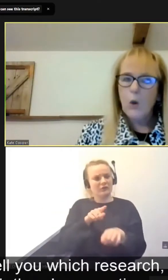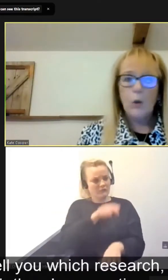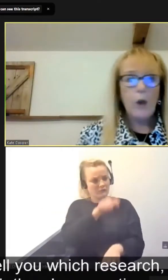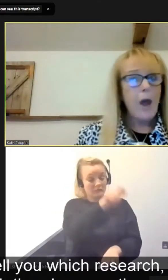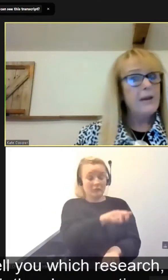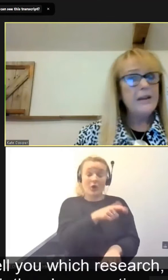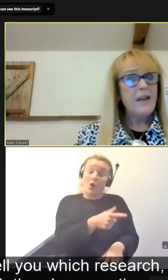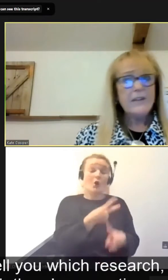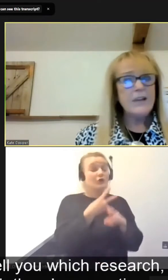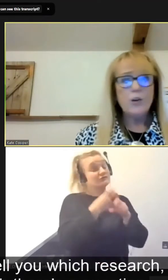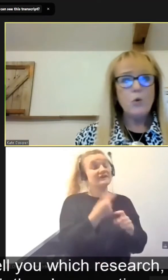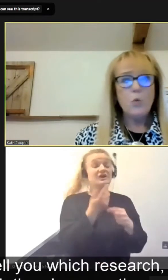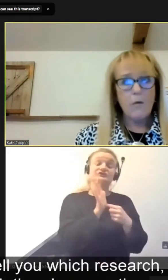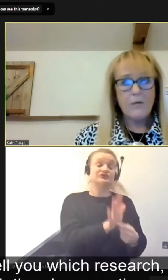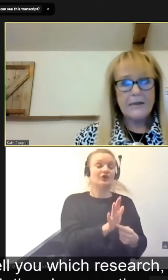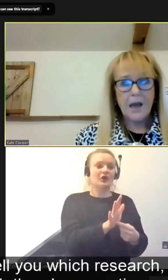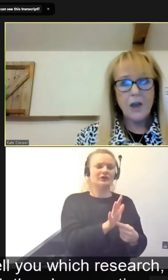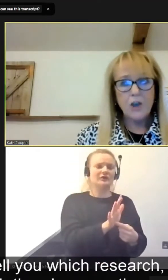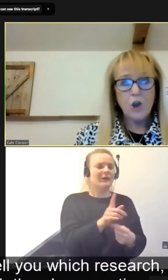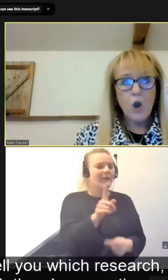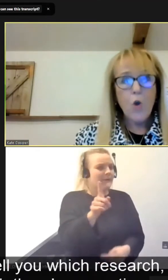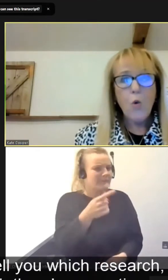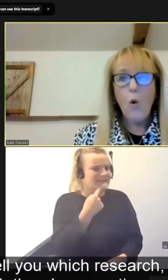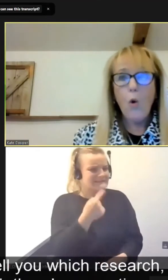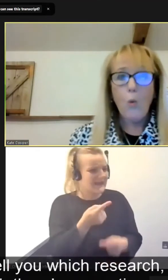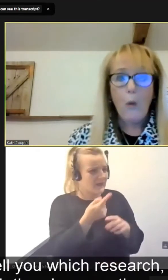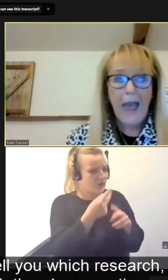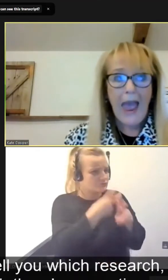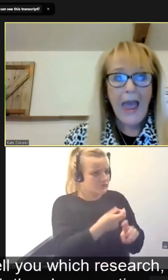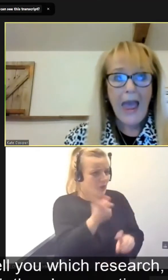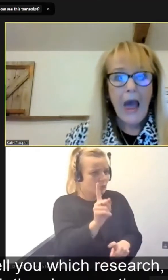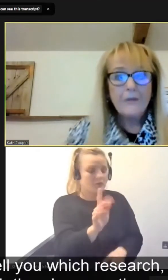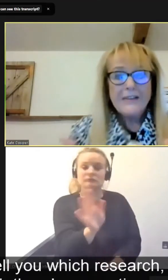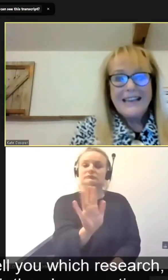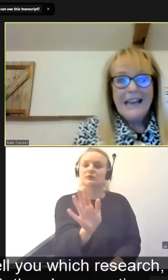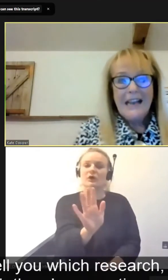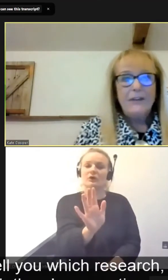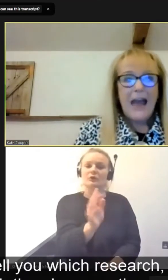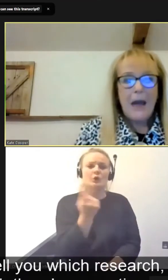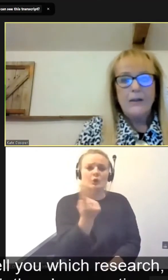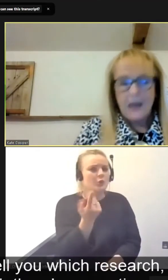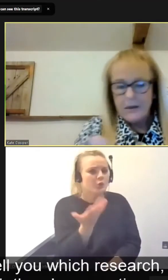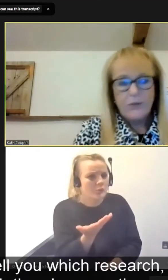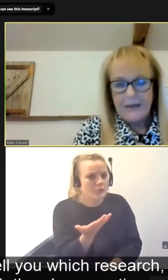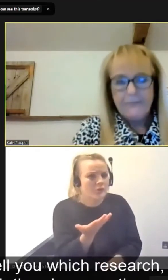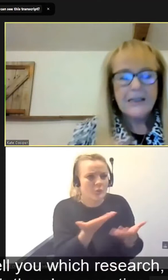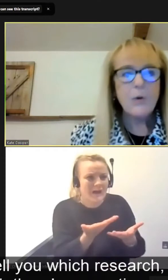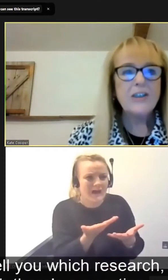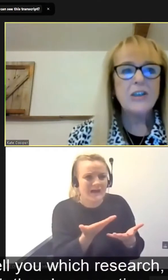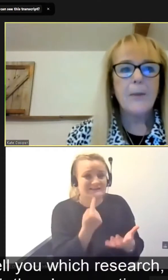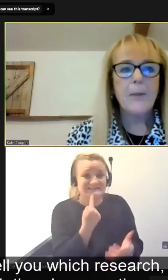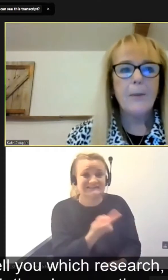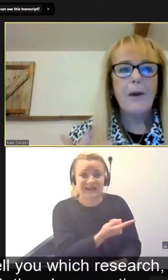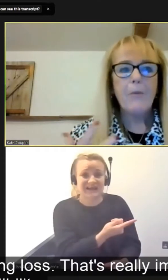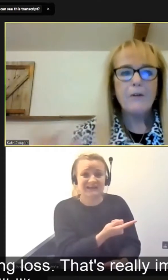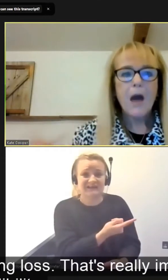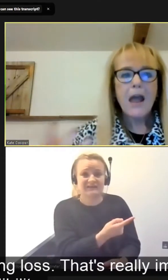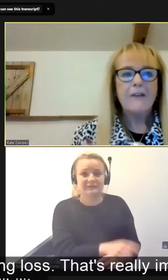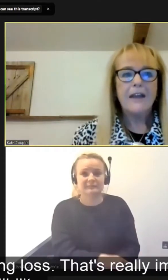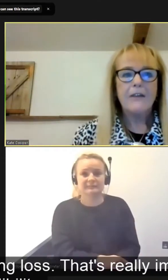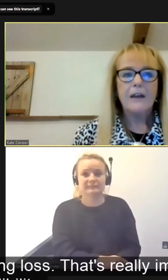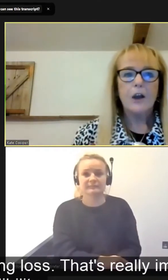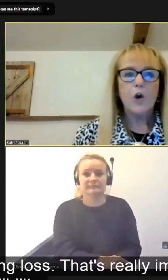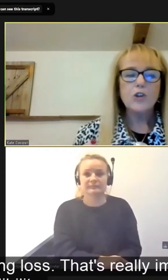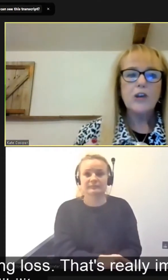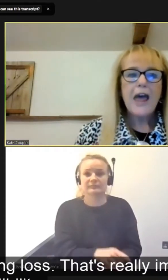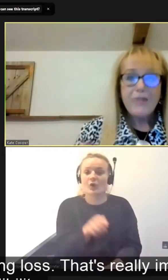has shown, but never tell you what research, who or where. I've seen even now, sorry, there's a question come up about whether I